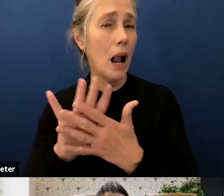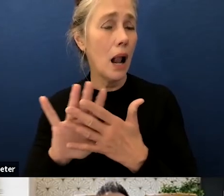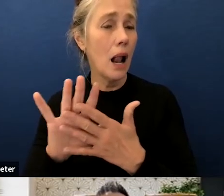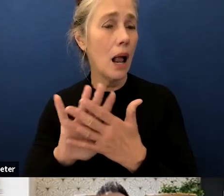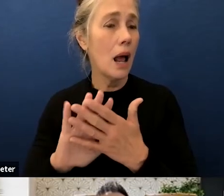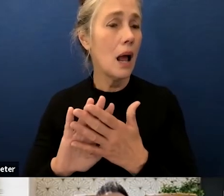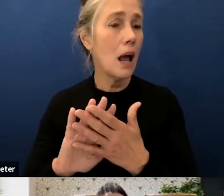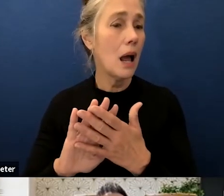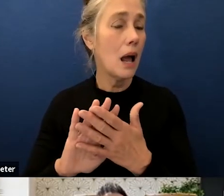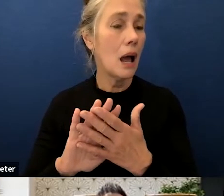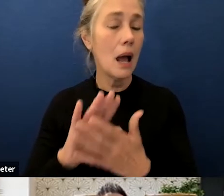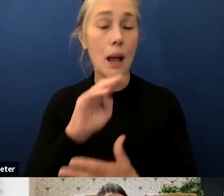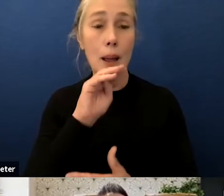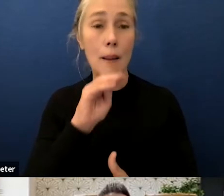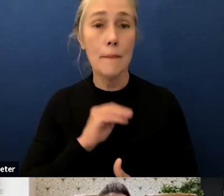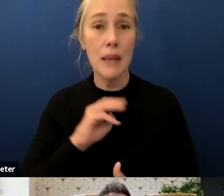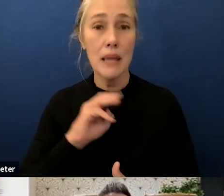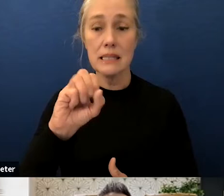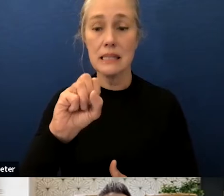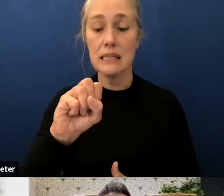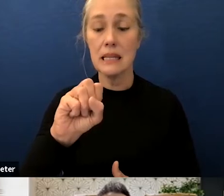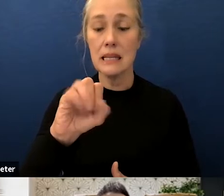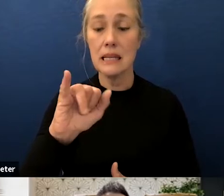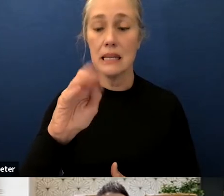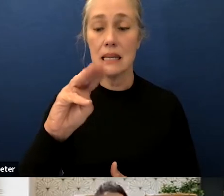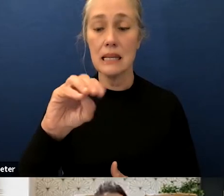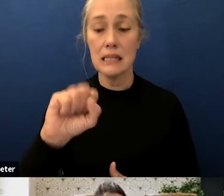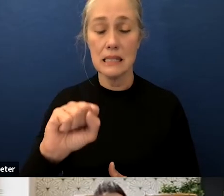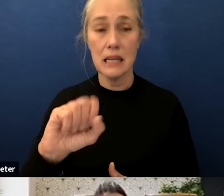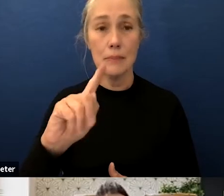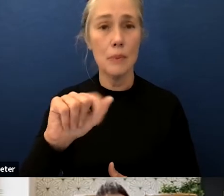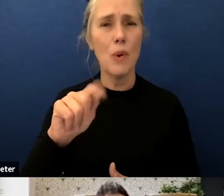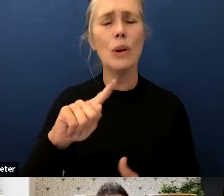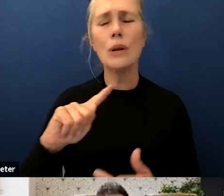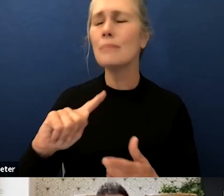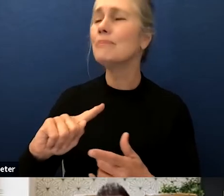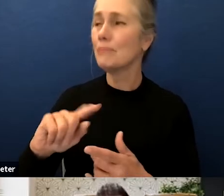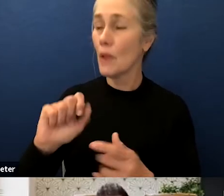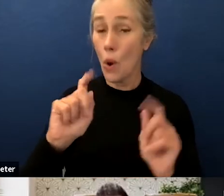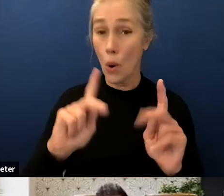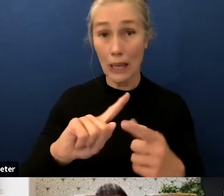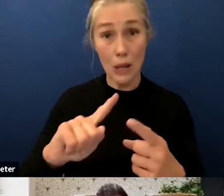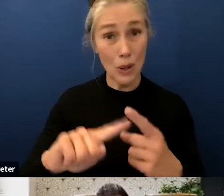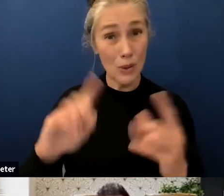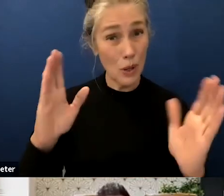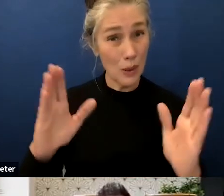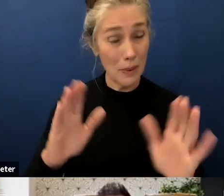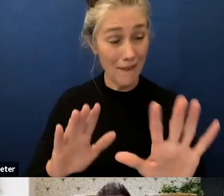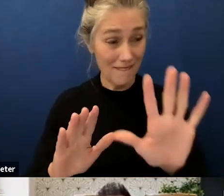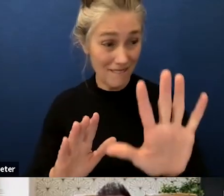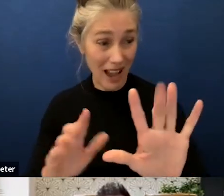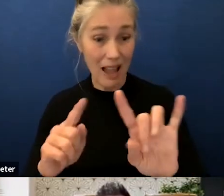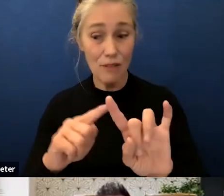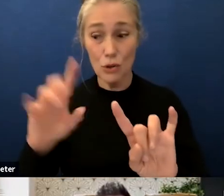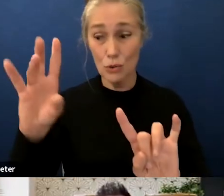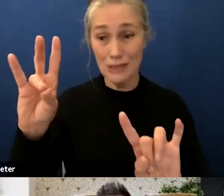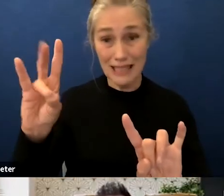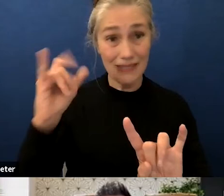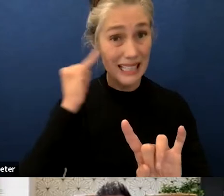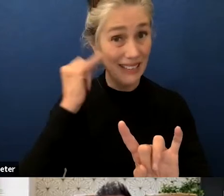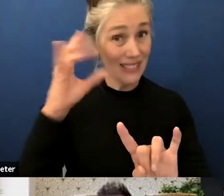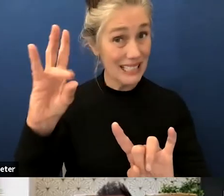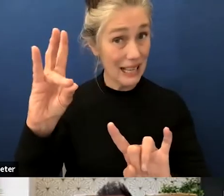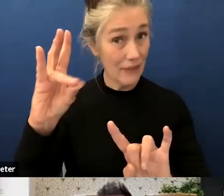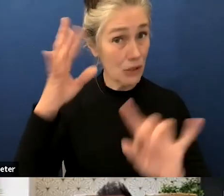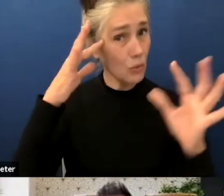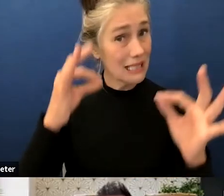miss sims moulton yeah so as we're looking at the five and seven so would let's say if seven is the the choice